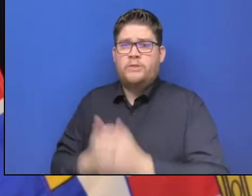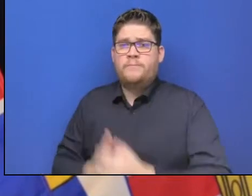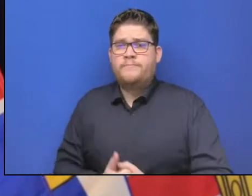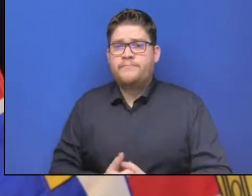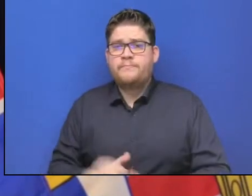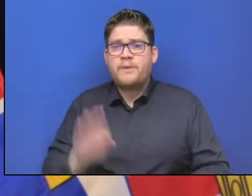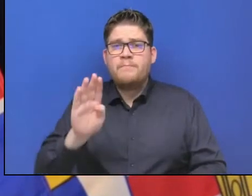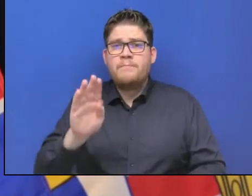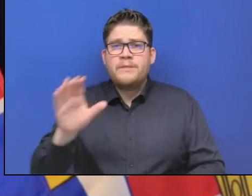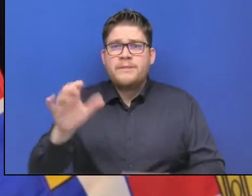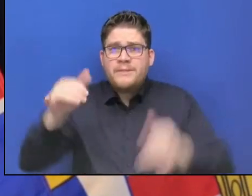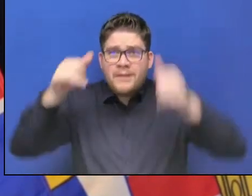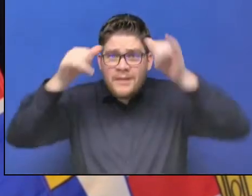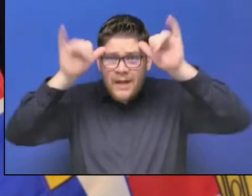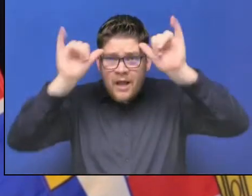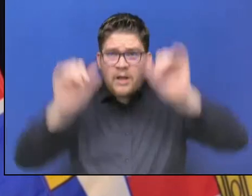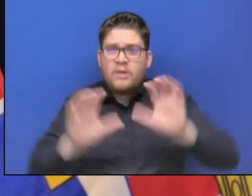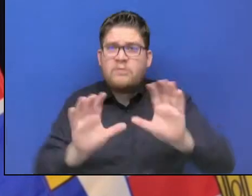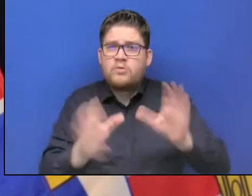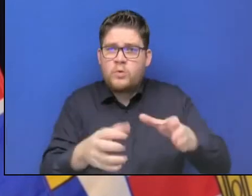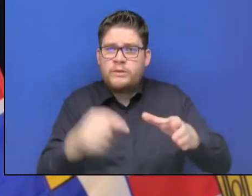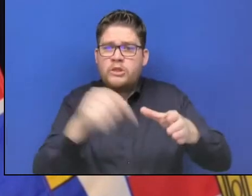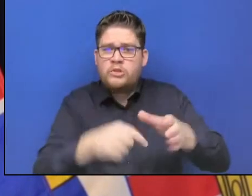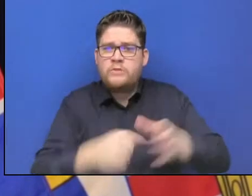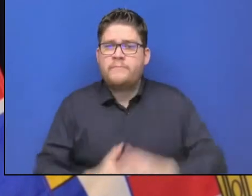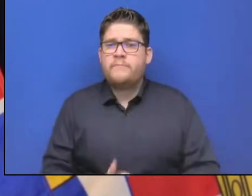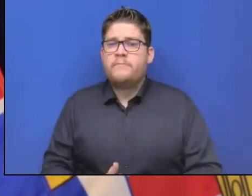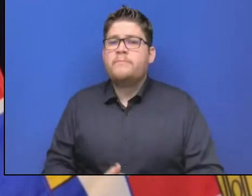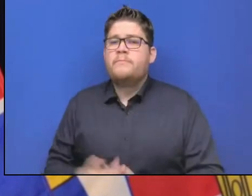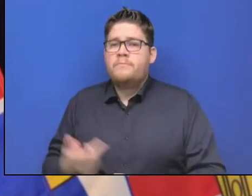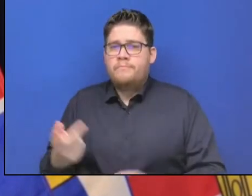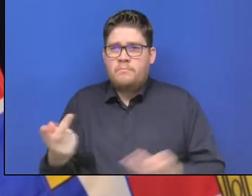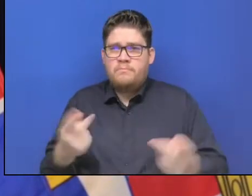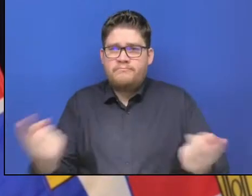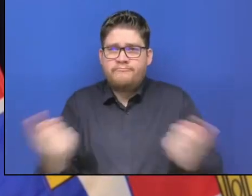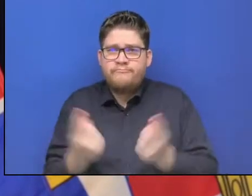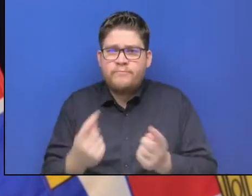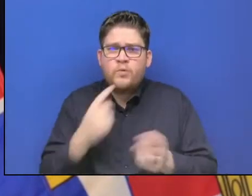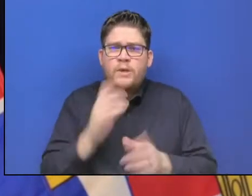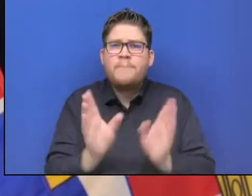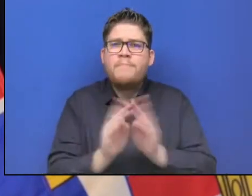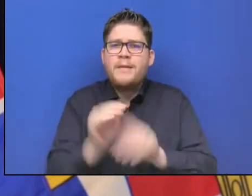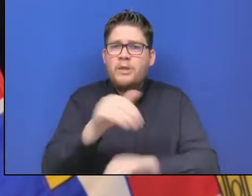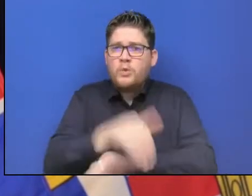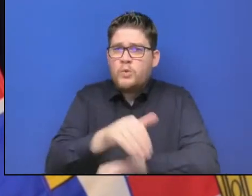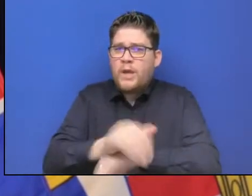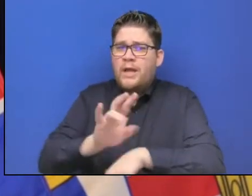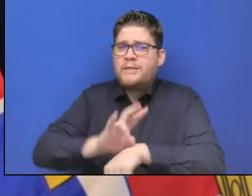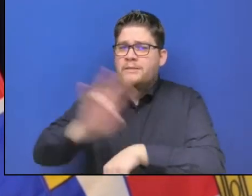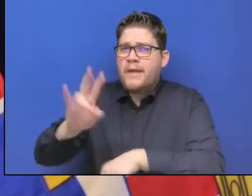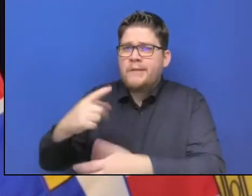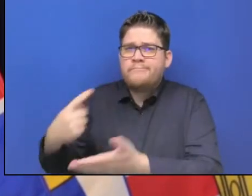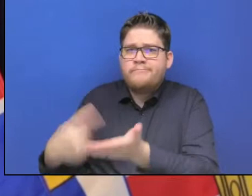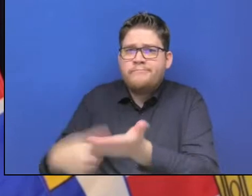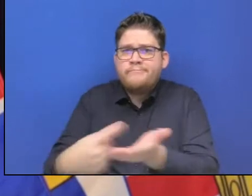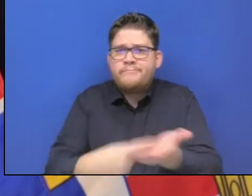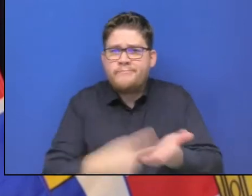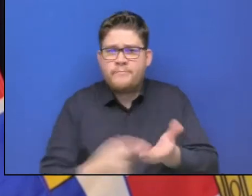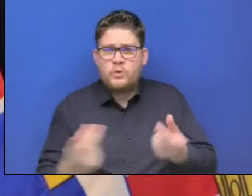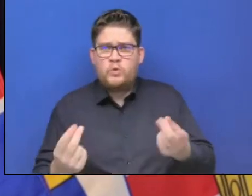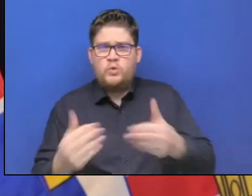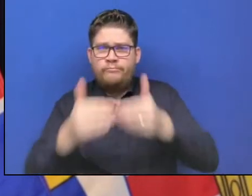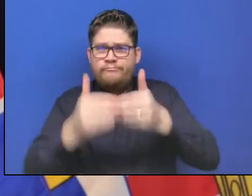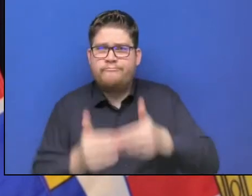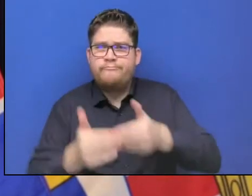in fact, we are having a meeting tonight at 7 o'clock with the BC cattlemen to just talk about the issues at hand. The